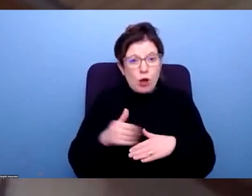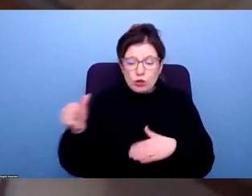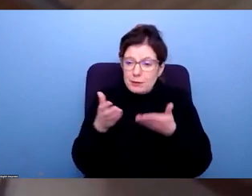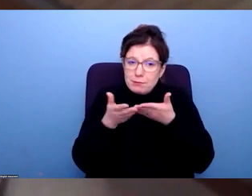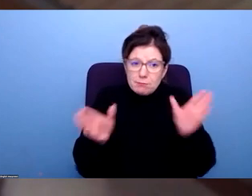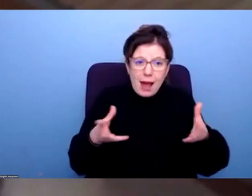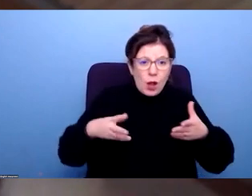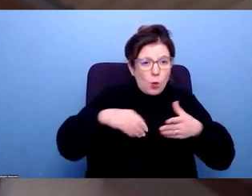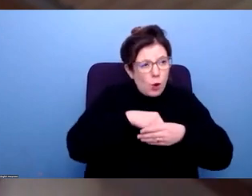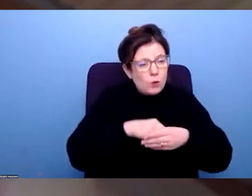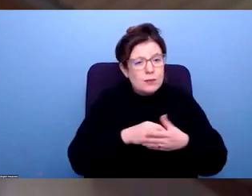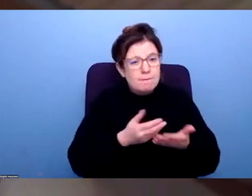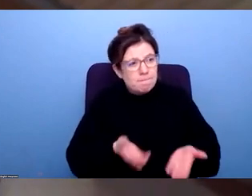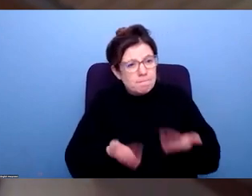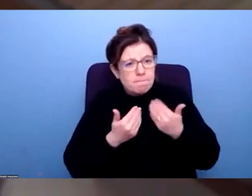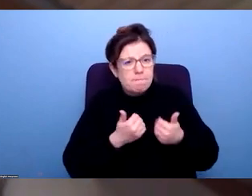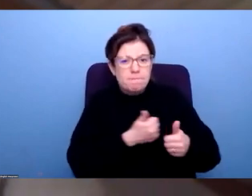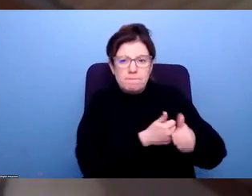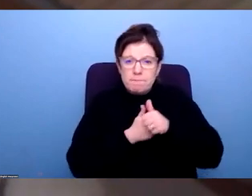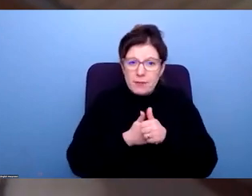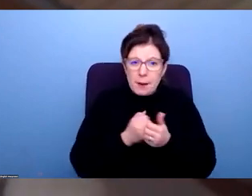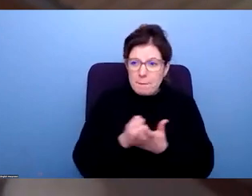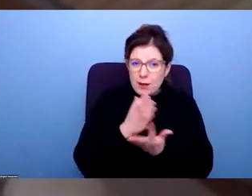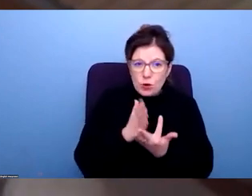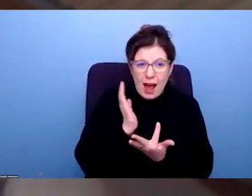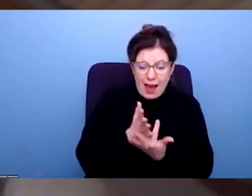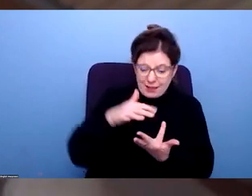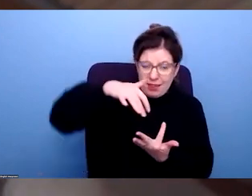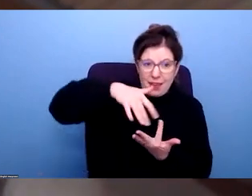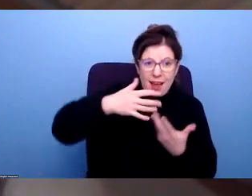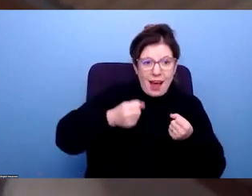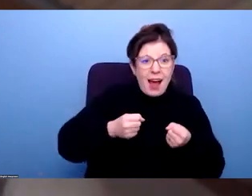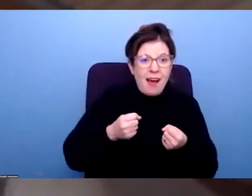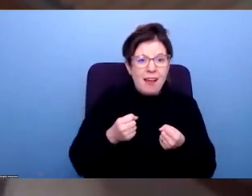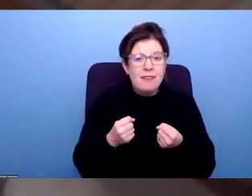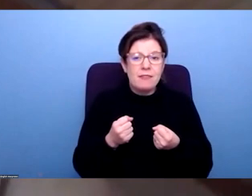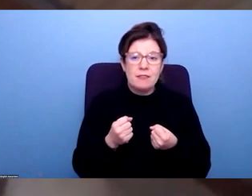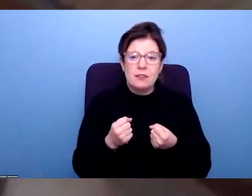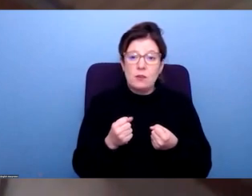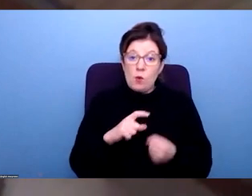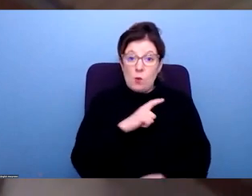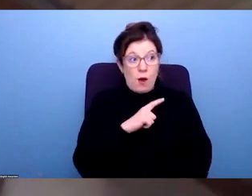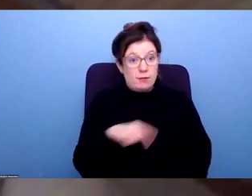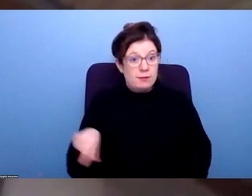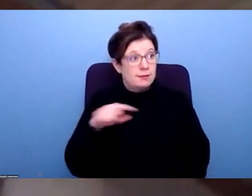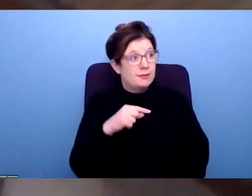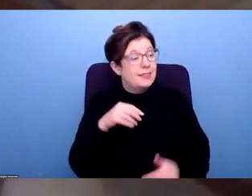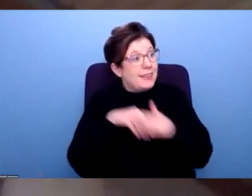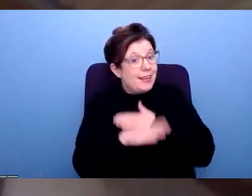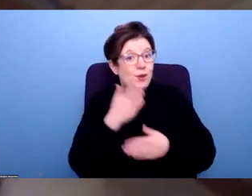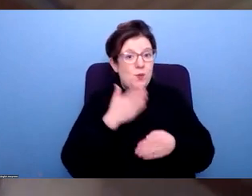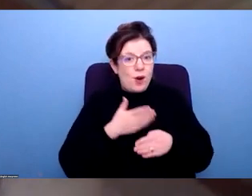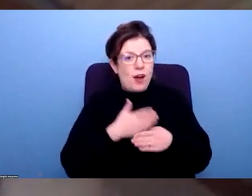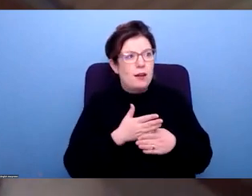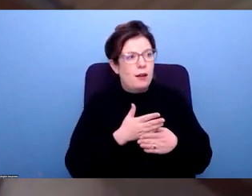secure, more rewarding and provide better access to workplace support so that people are able to